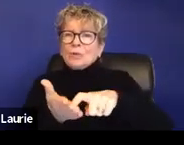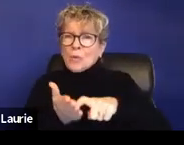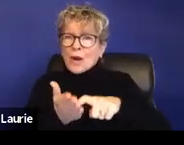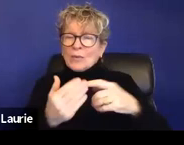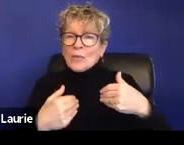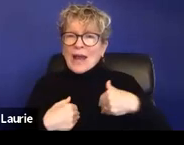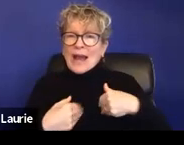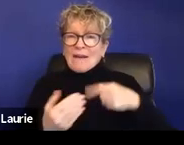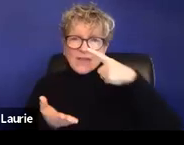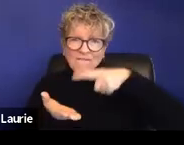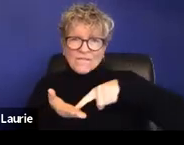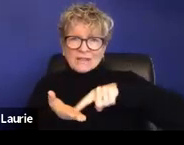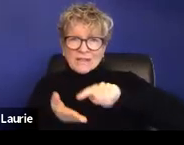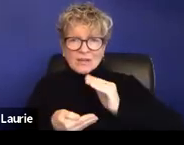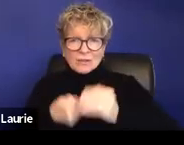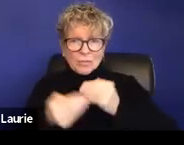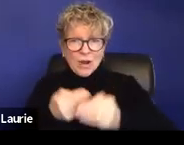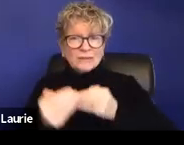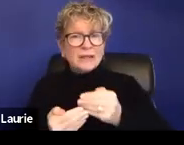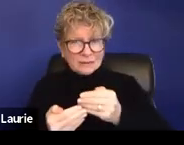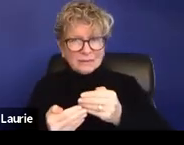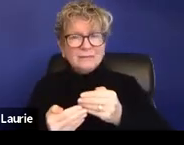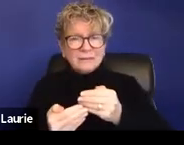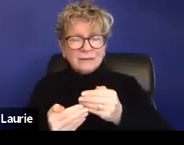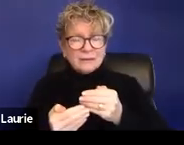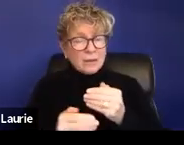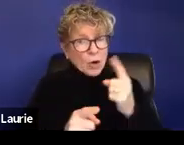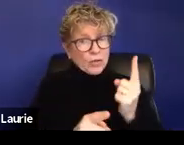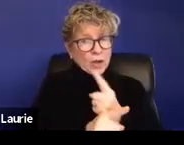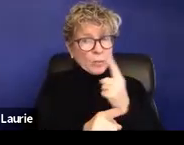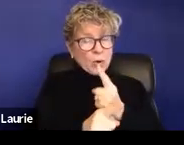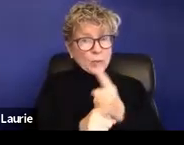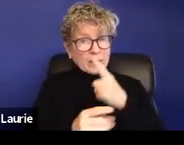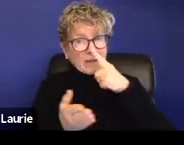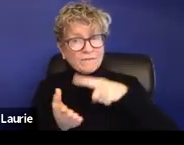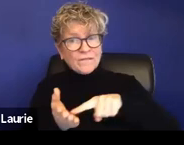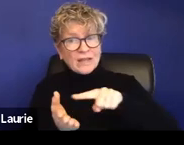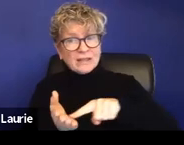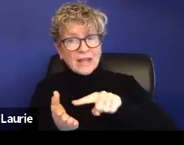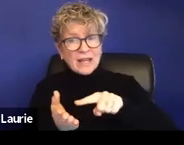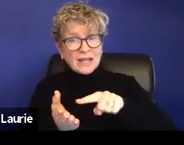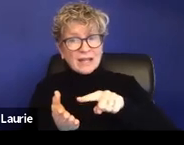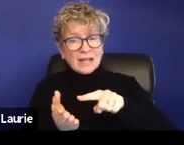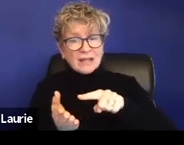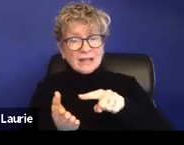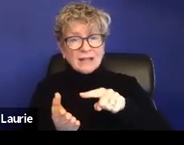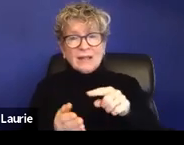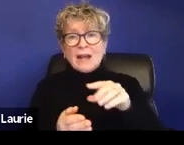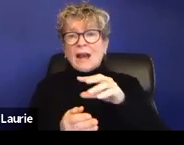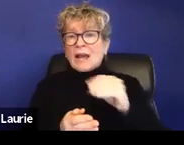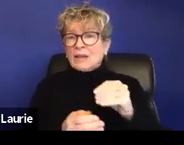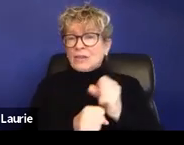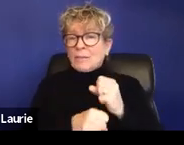investigation process. So the question is, are they appropriately investigating? And they're supposed to make appropriate accommodations